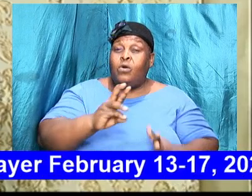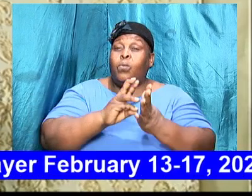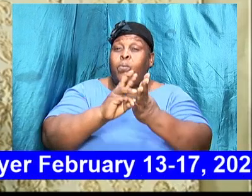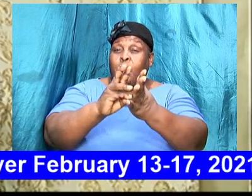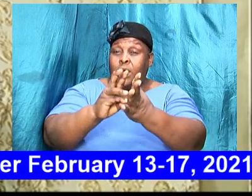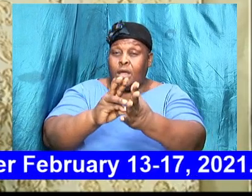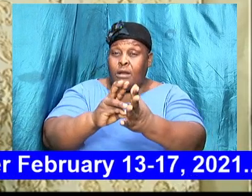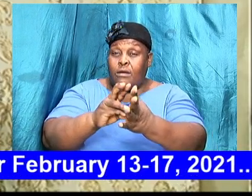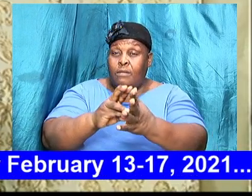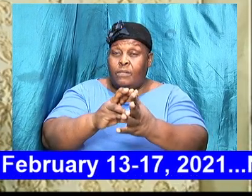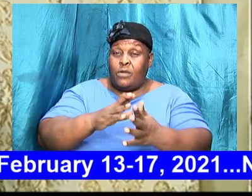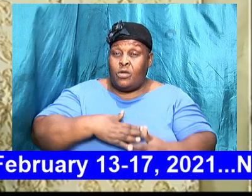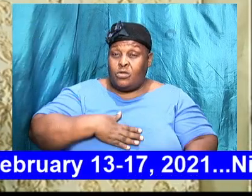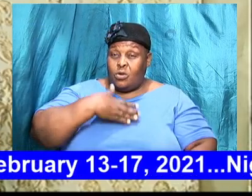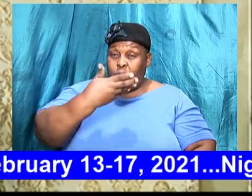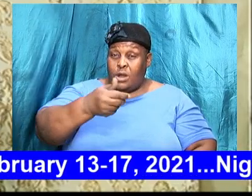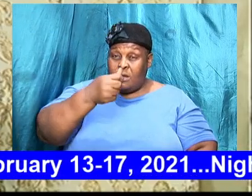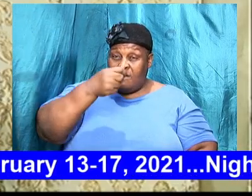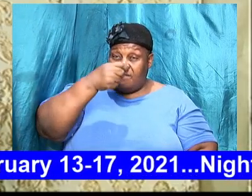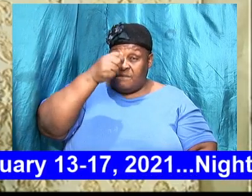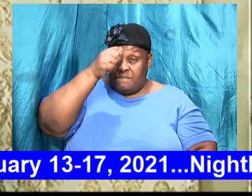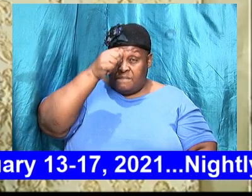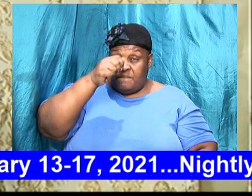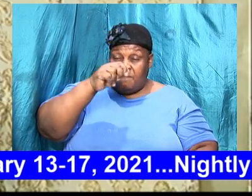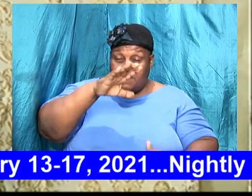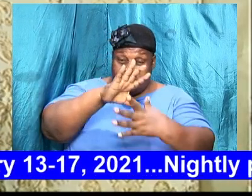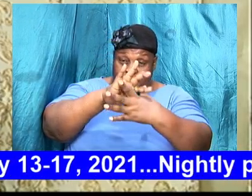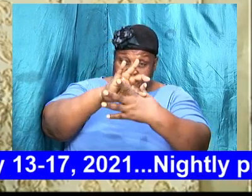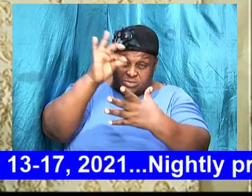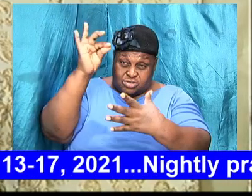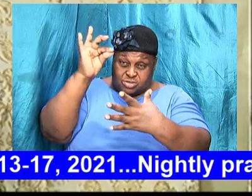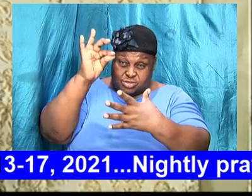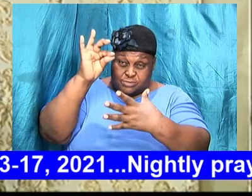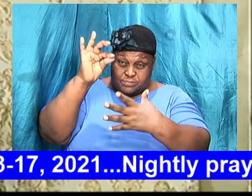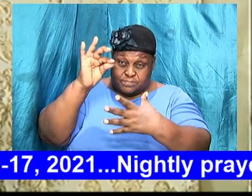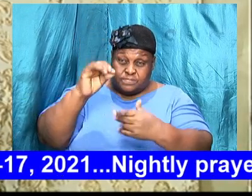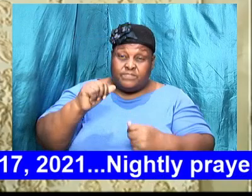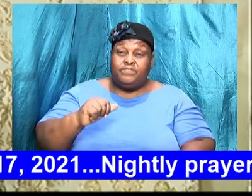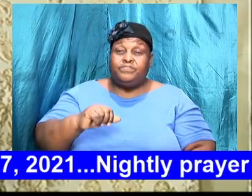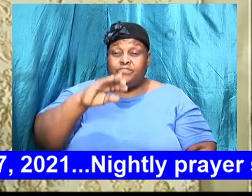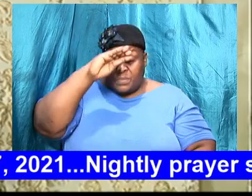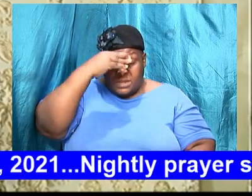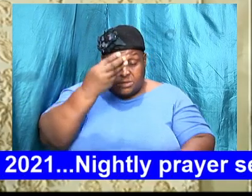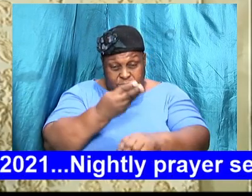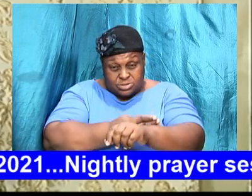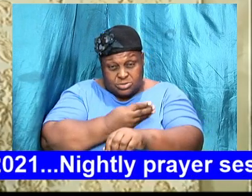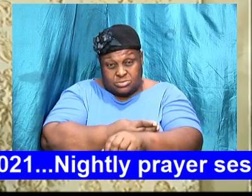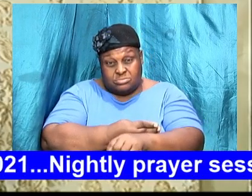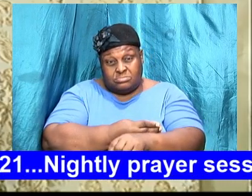was a son after the flesh very important the son of